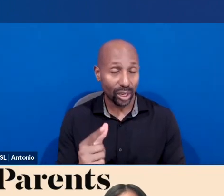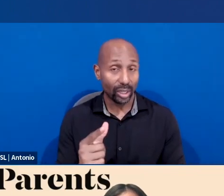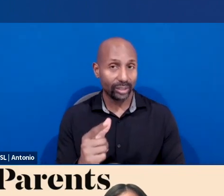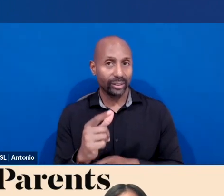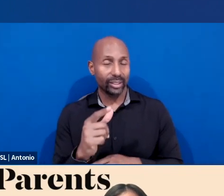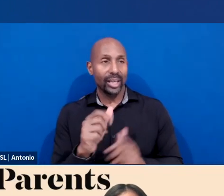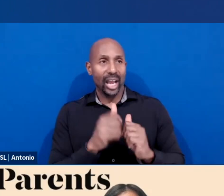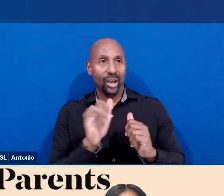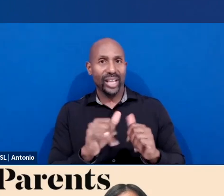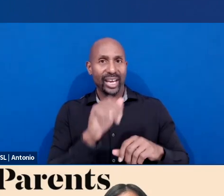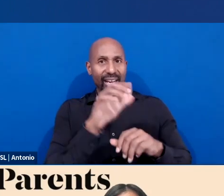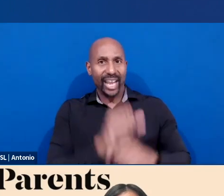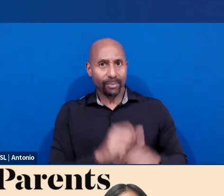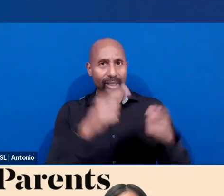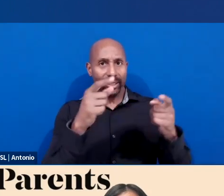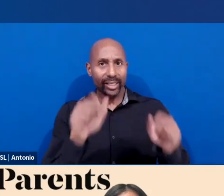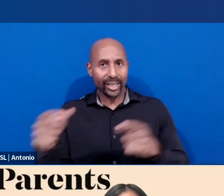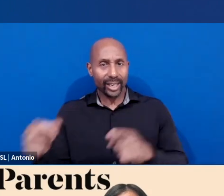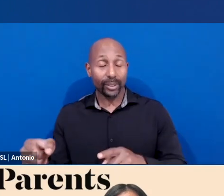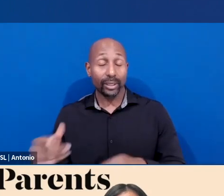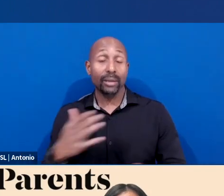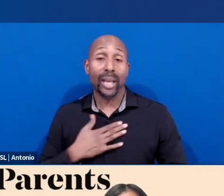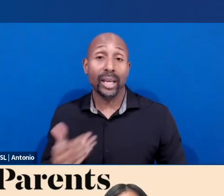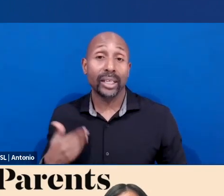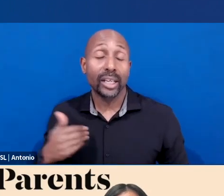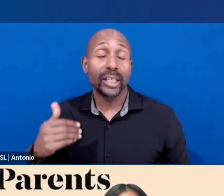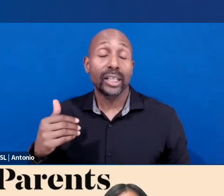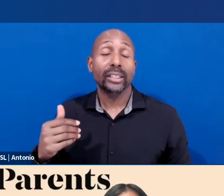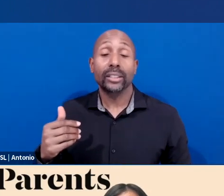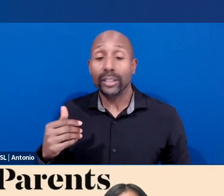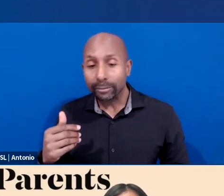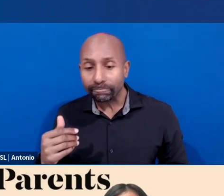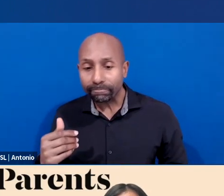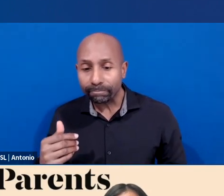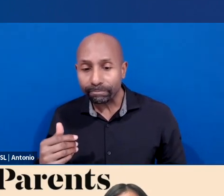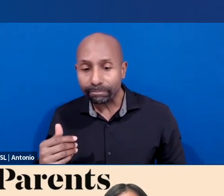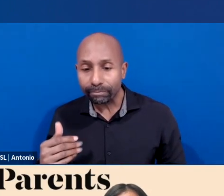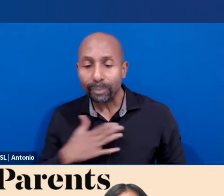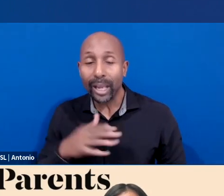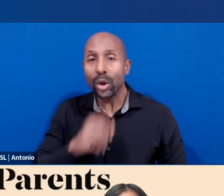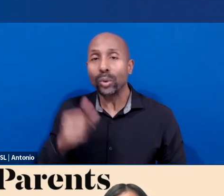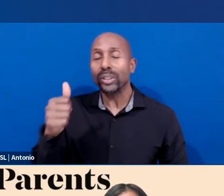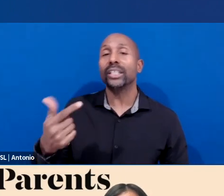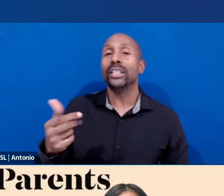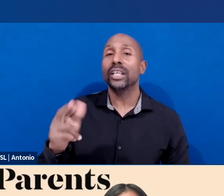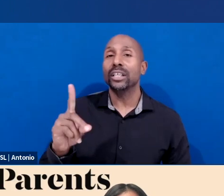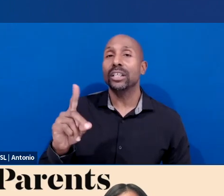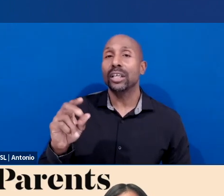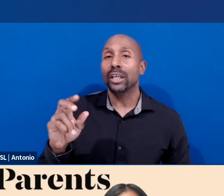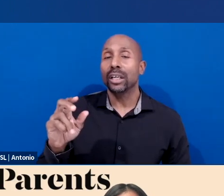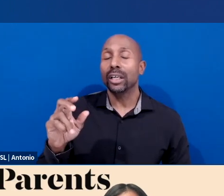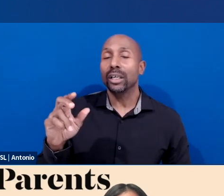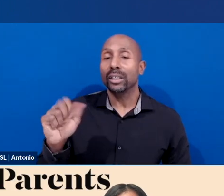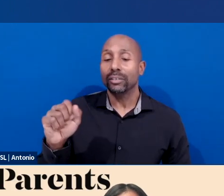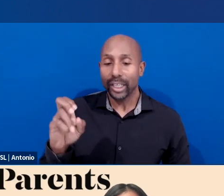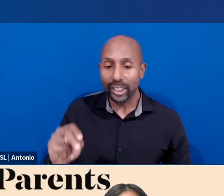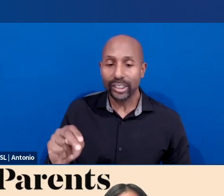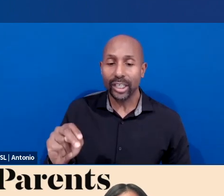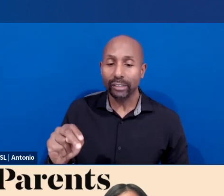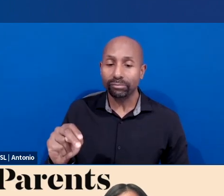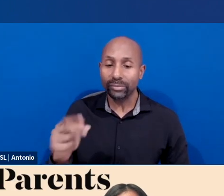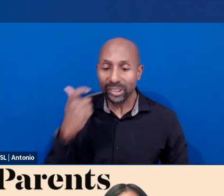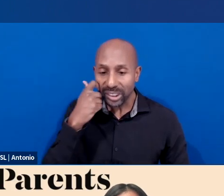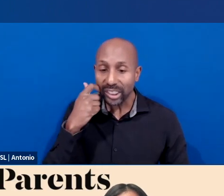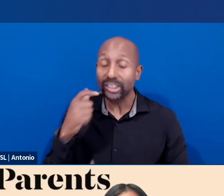school. He's a freshman. James is a good kid, but I know my son and daughter-in-law are talking to him